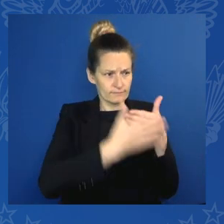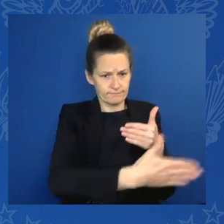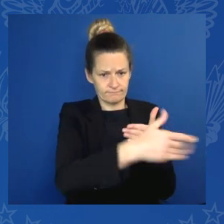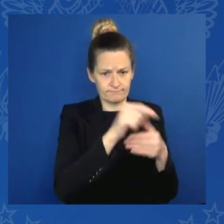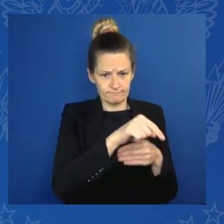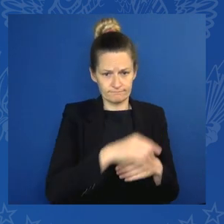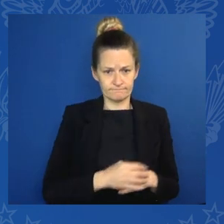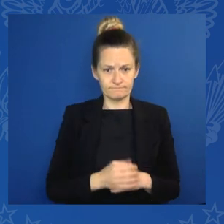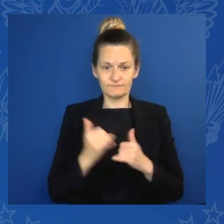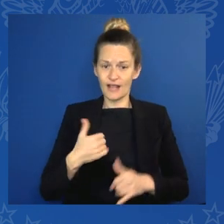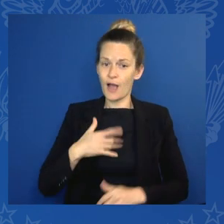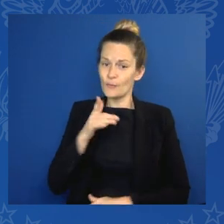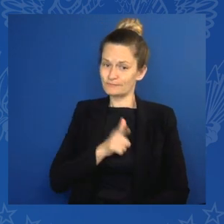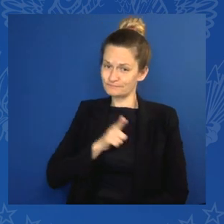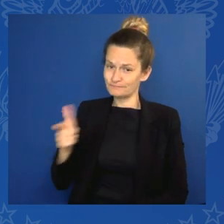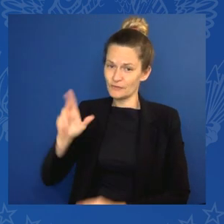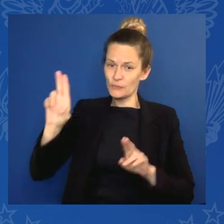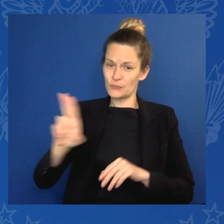much.